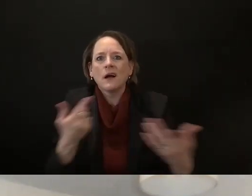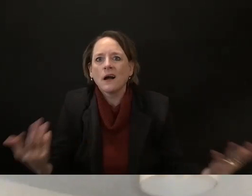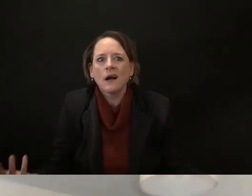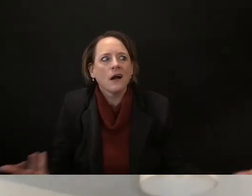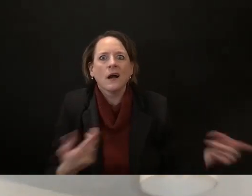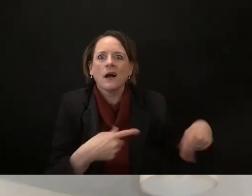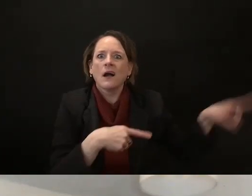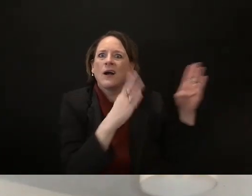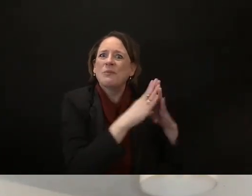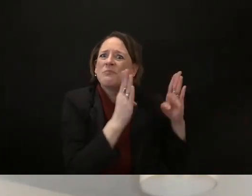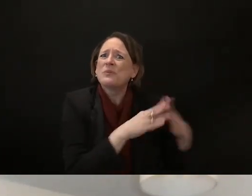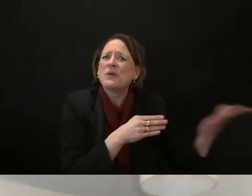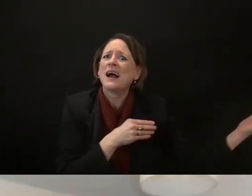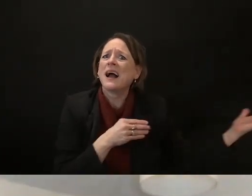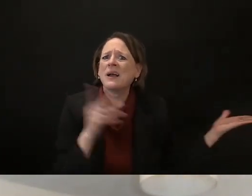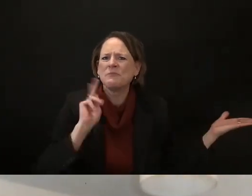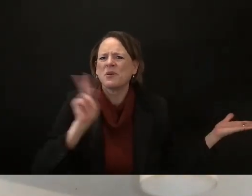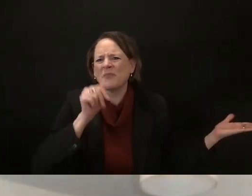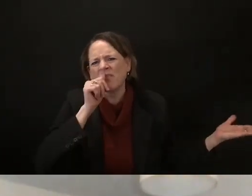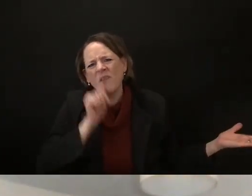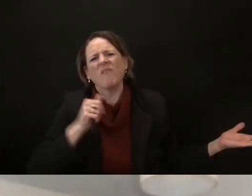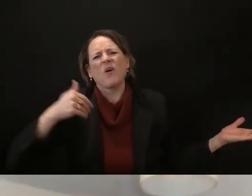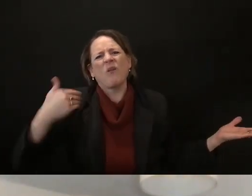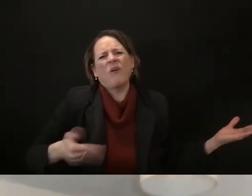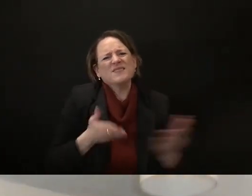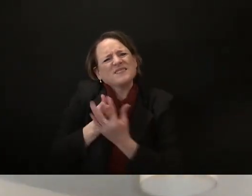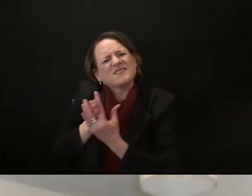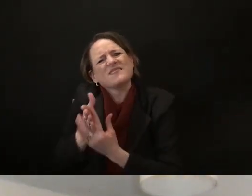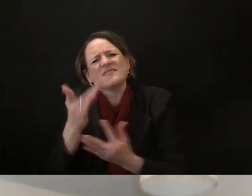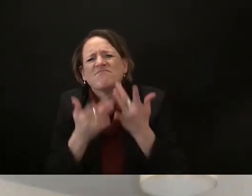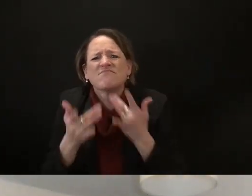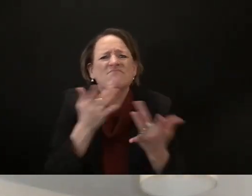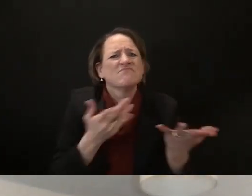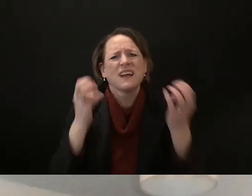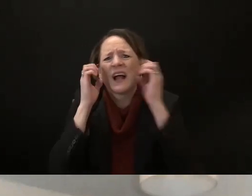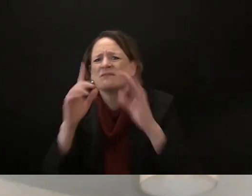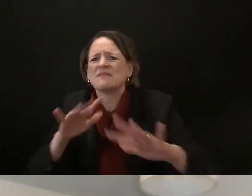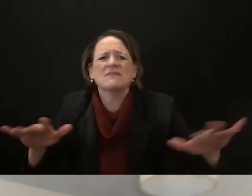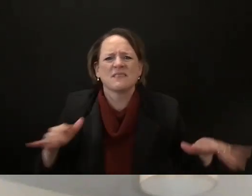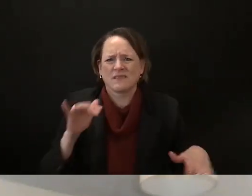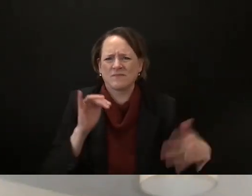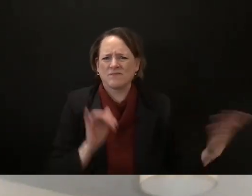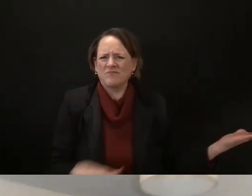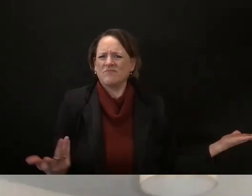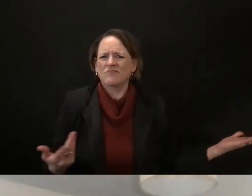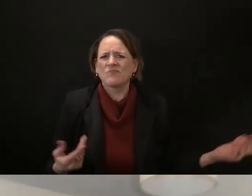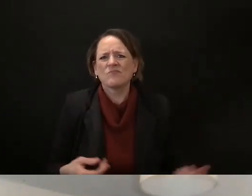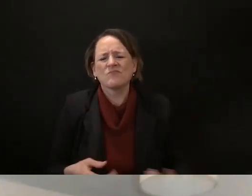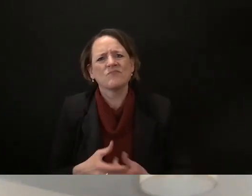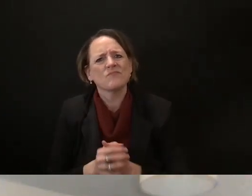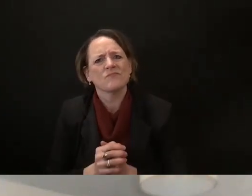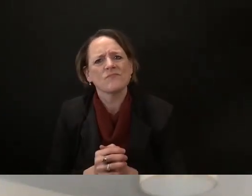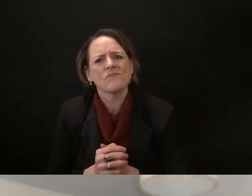traumatized generation after generation that need targeted economic investment there's going to be equity in our society